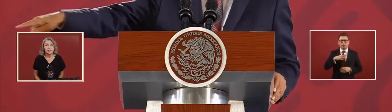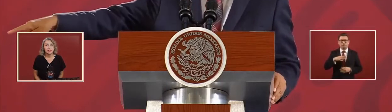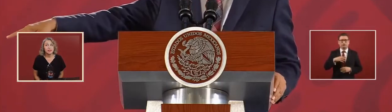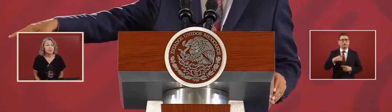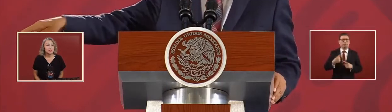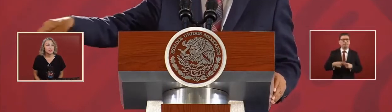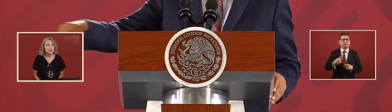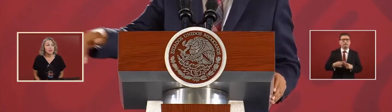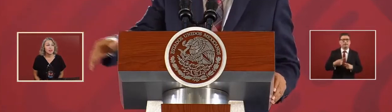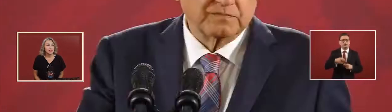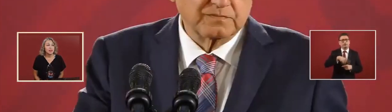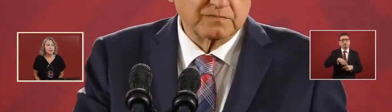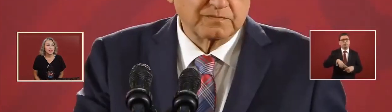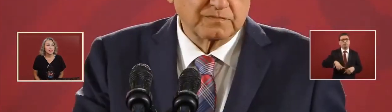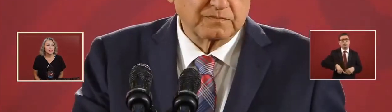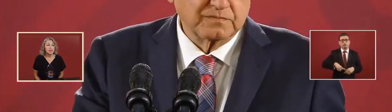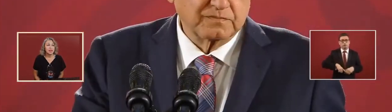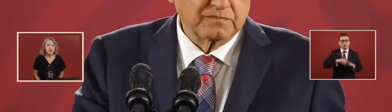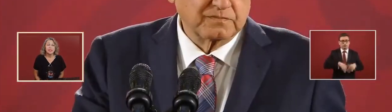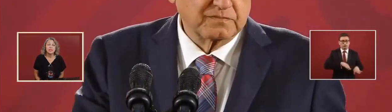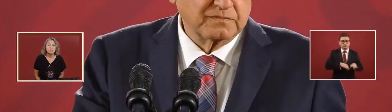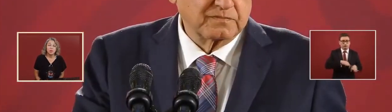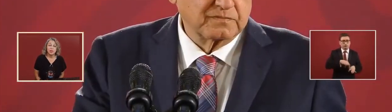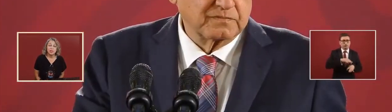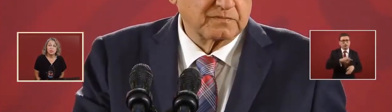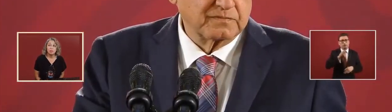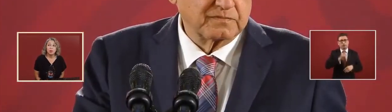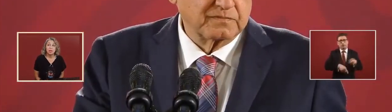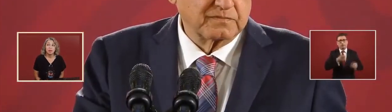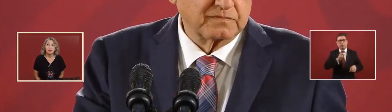As employees, the public officials.